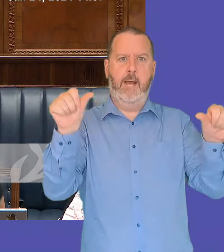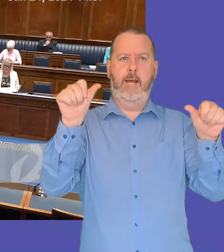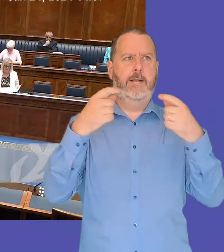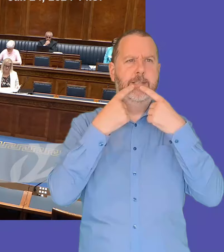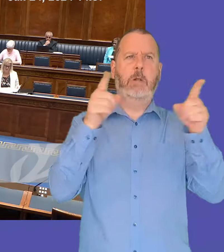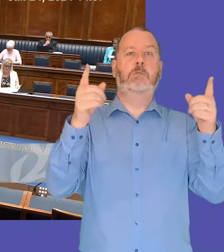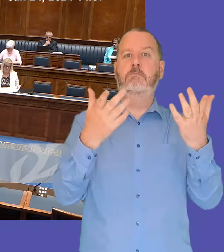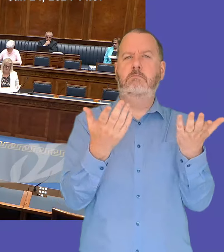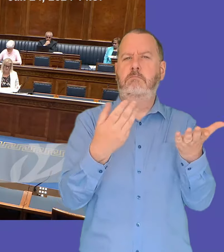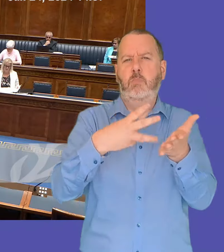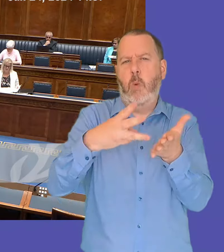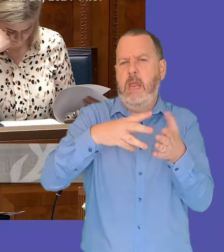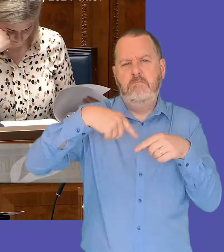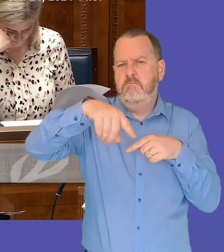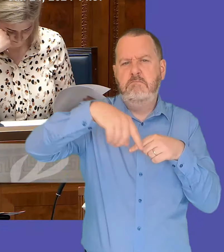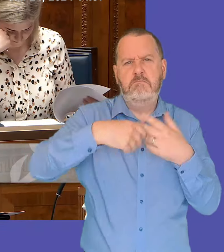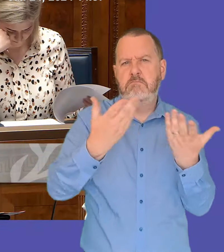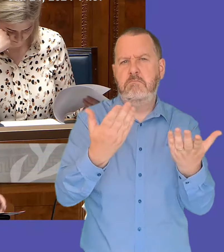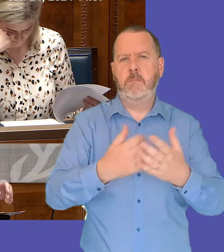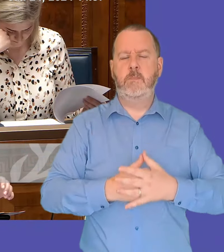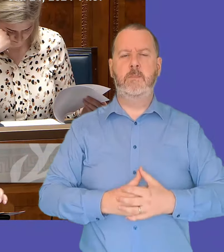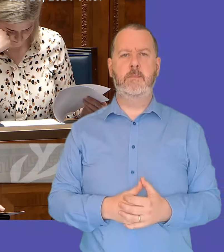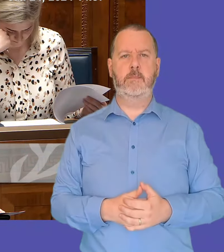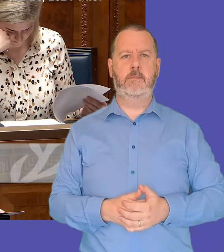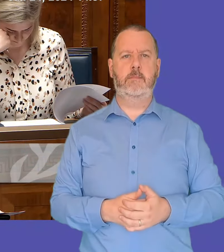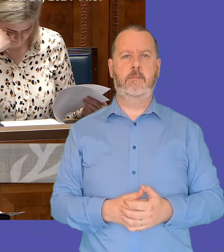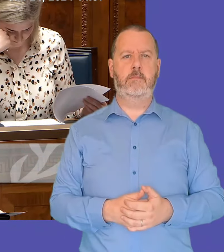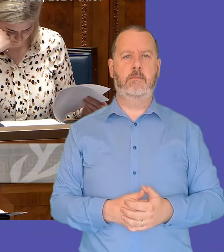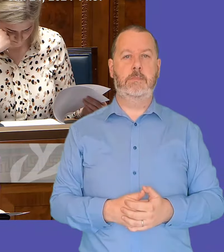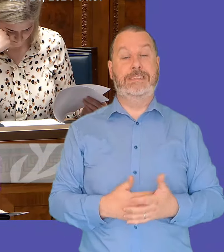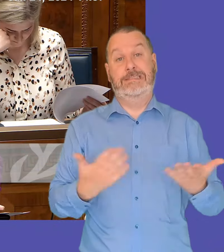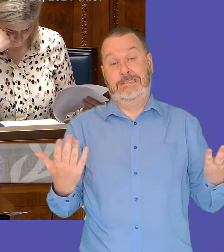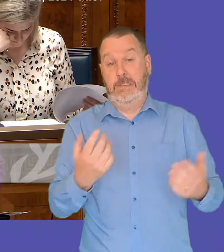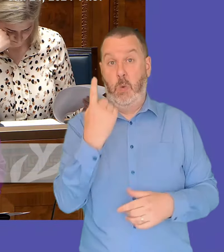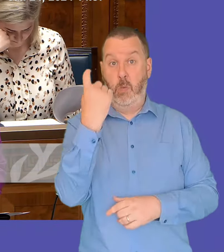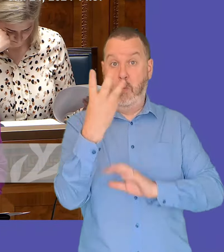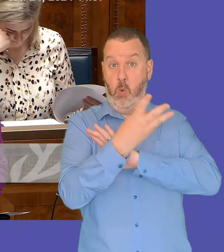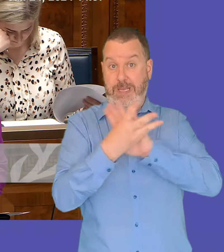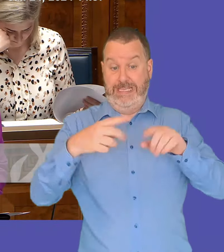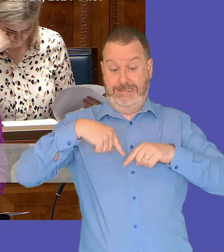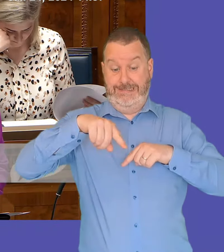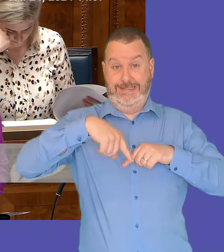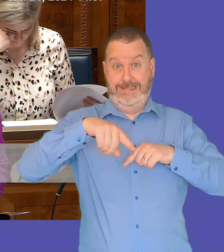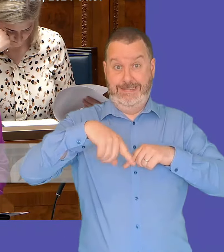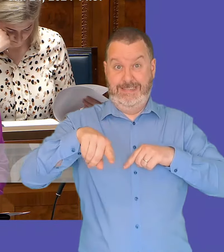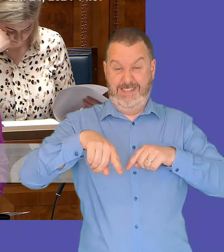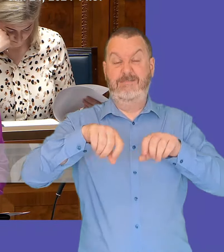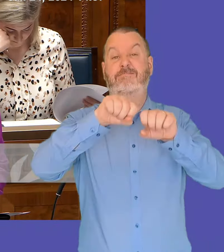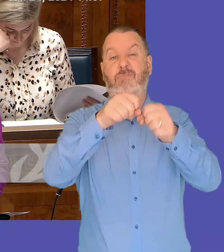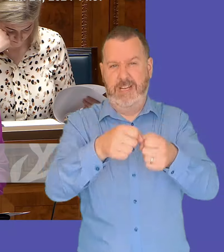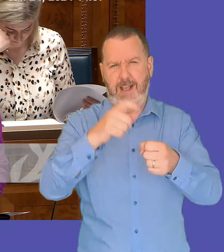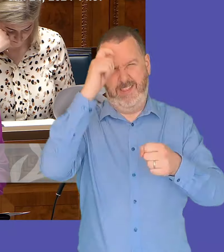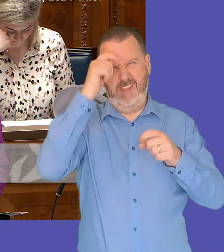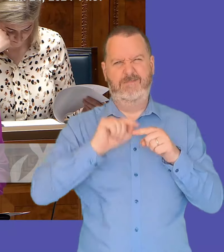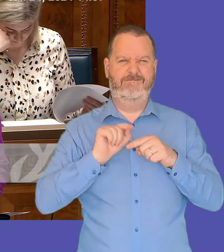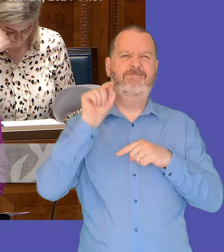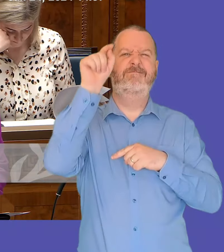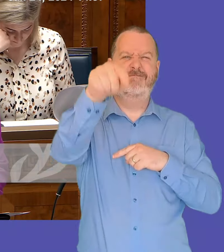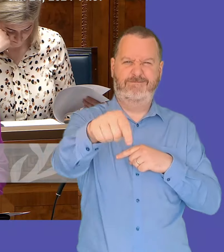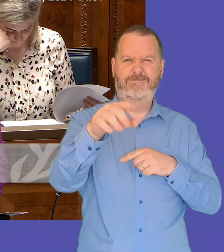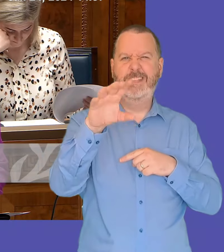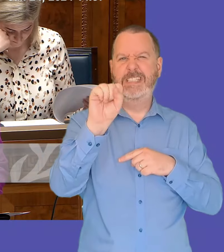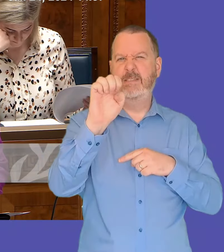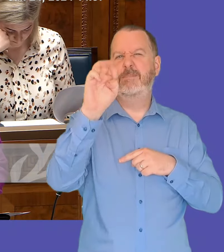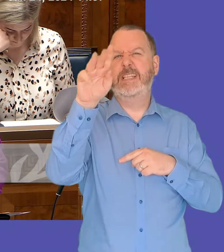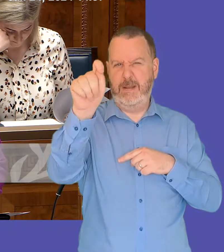mr minister um well obviously now we've only got one more week left of the assembly so i think it'll be september time before we're able